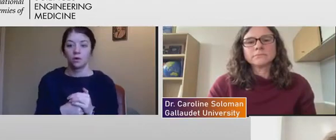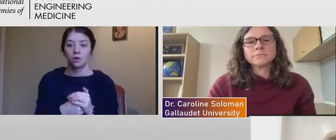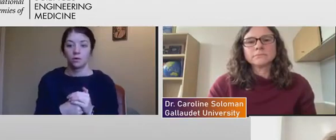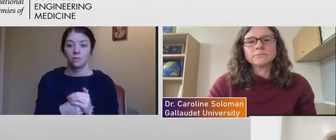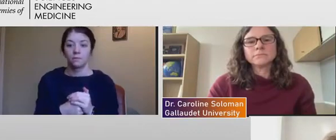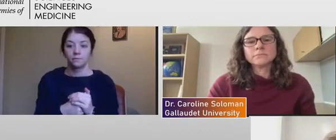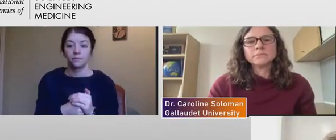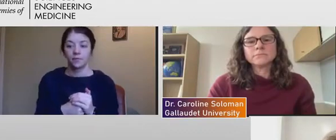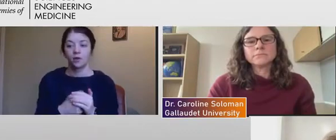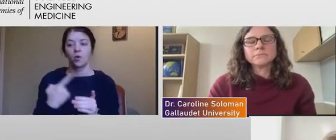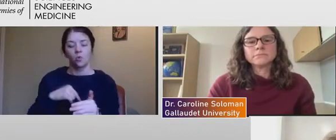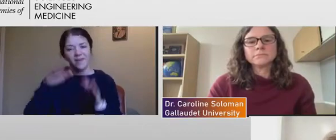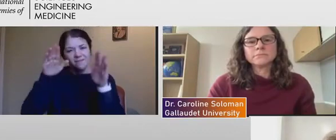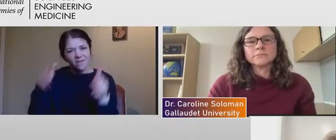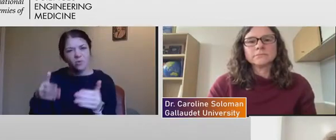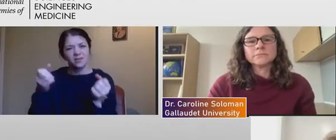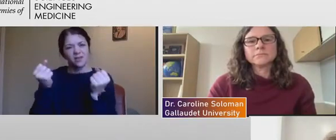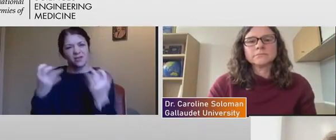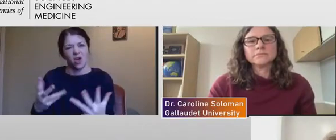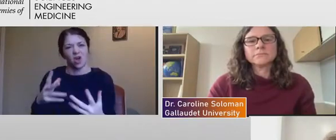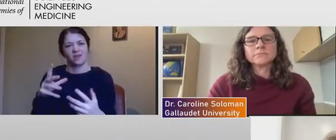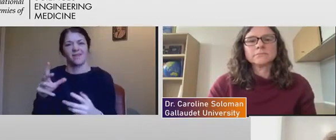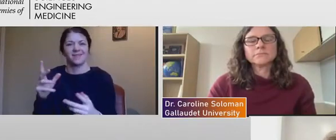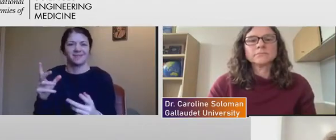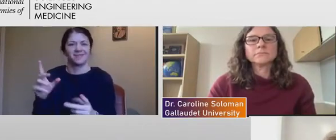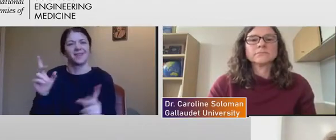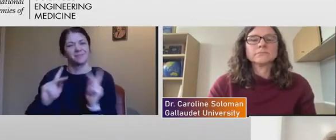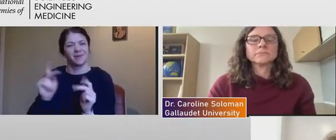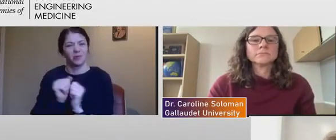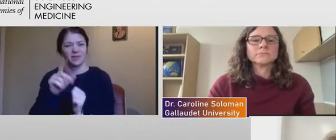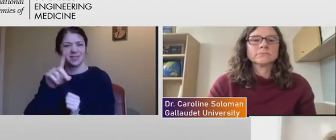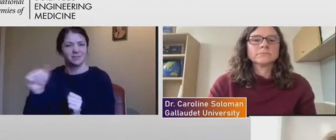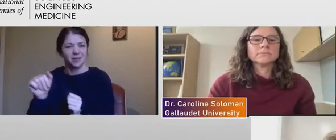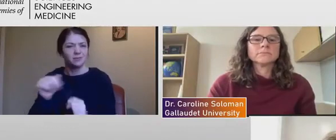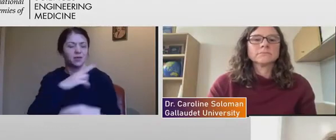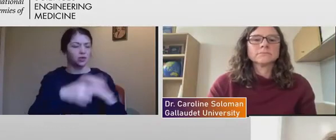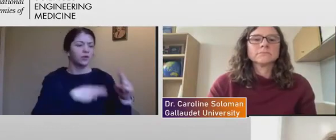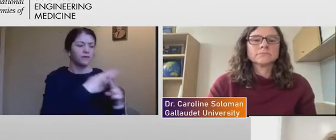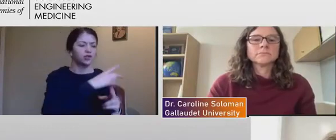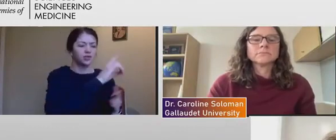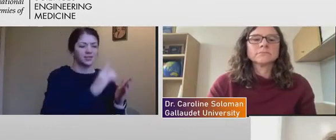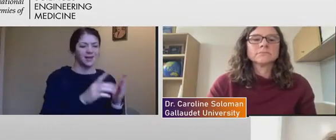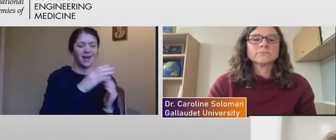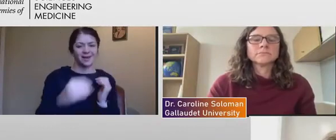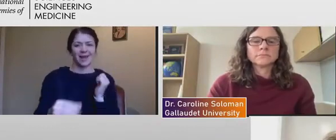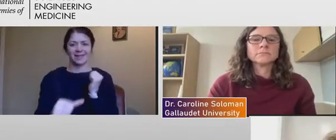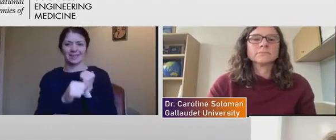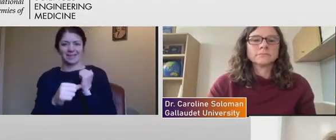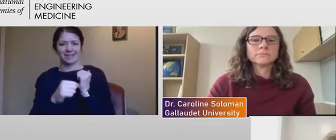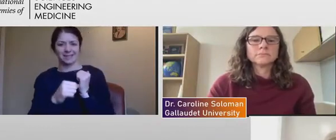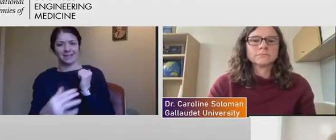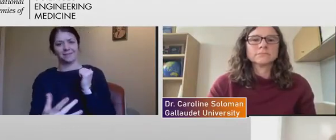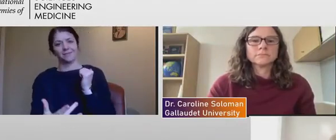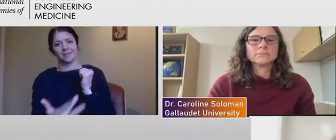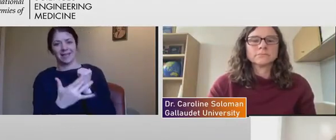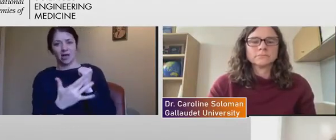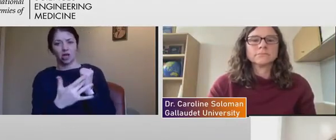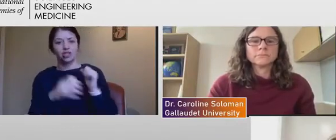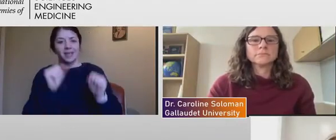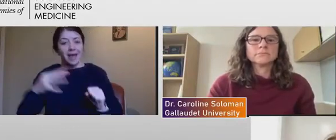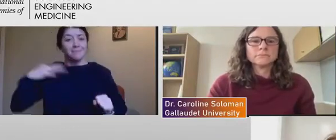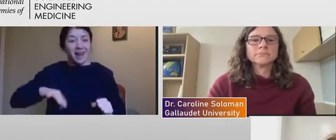disabilities. But both universal design as well as assistive technology can benefit everyone.